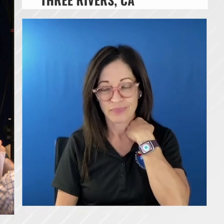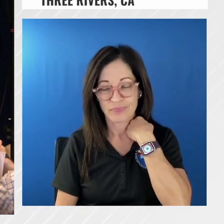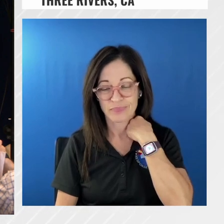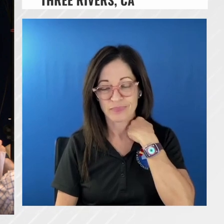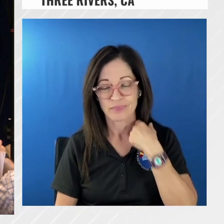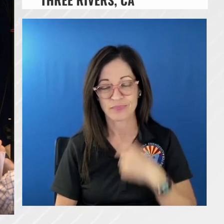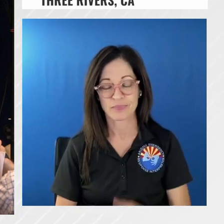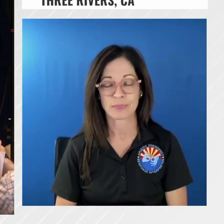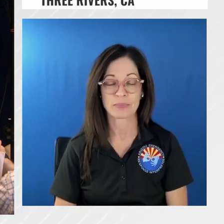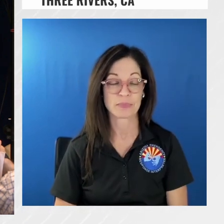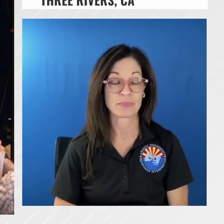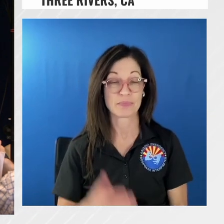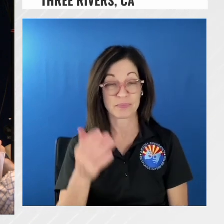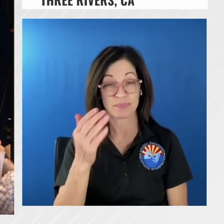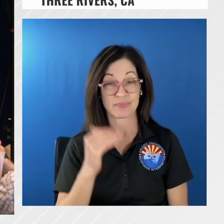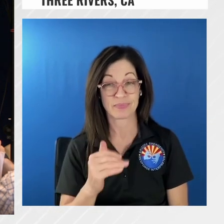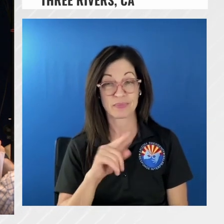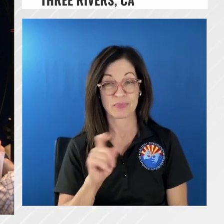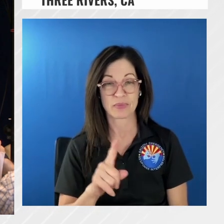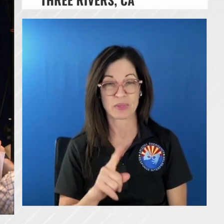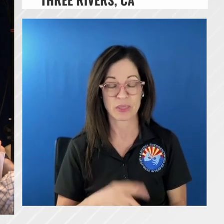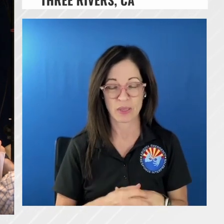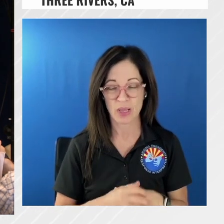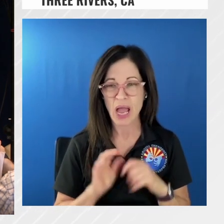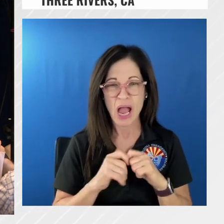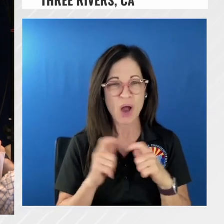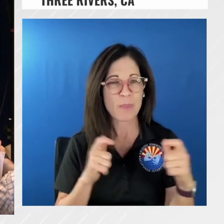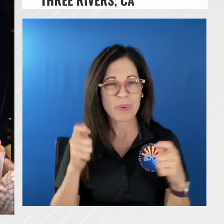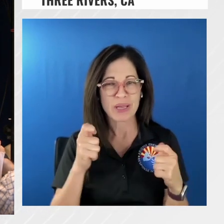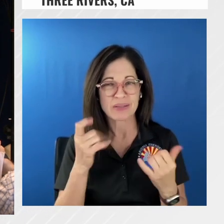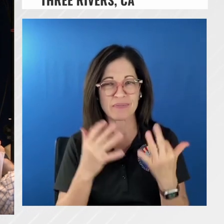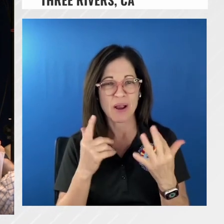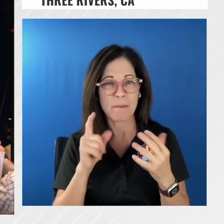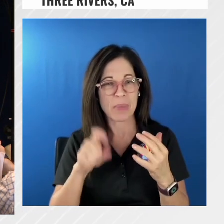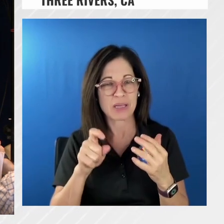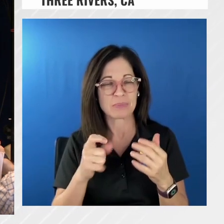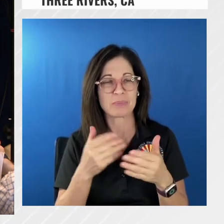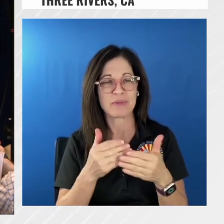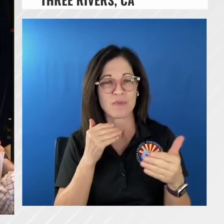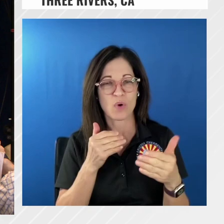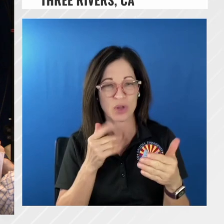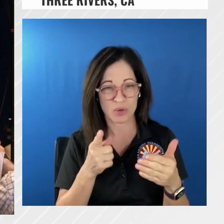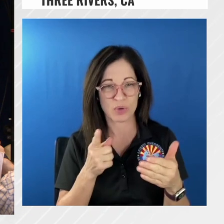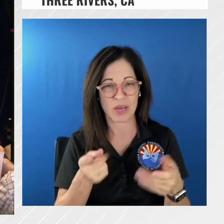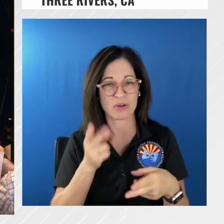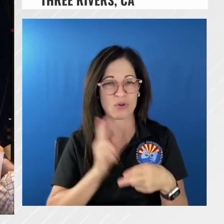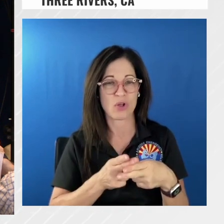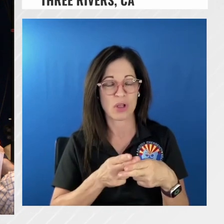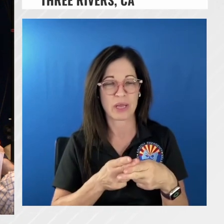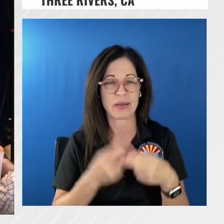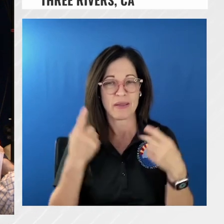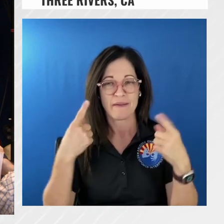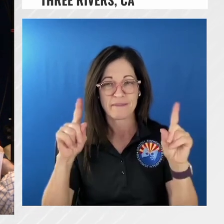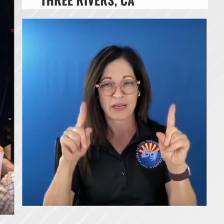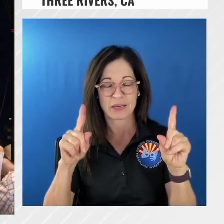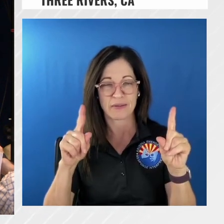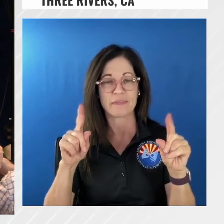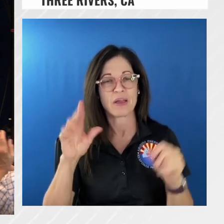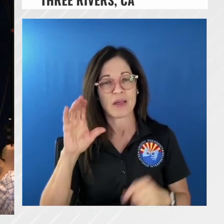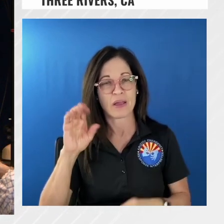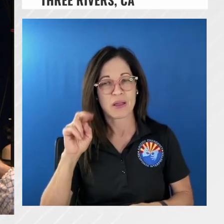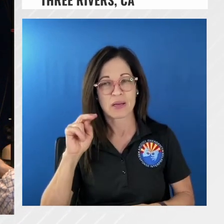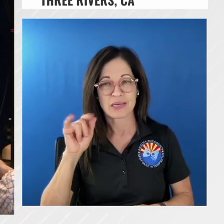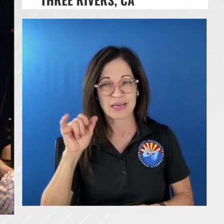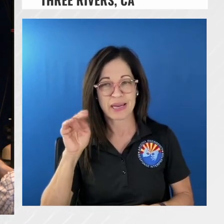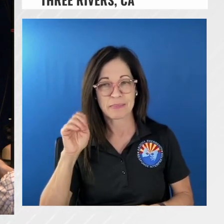how big must the fire grow before it reaches uh effective containment generally containment on the fires identified